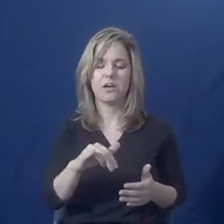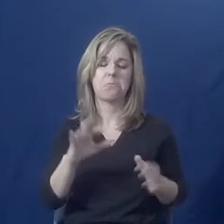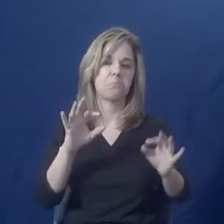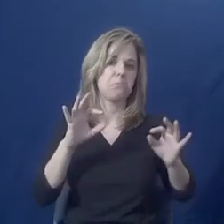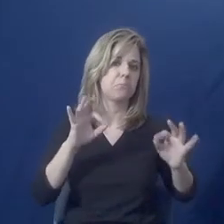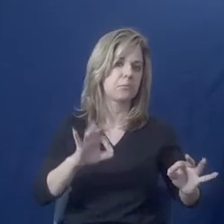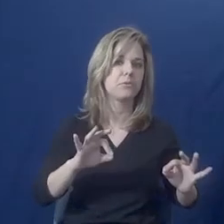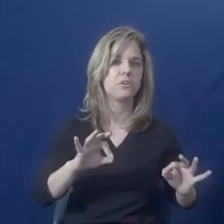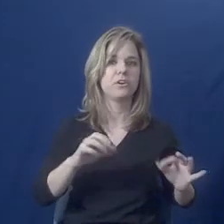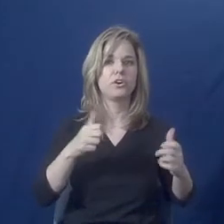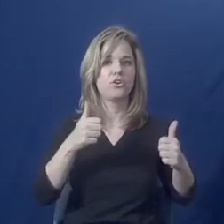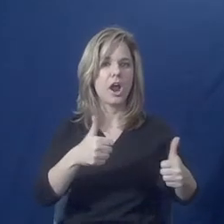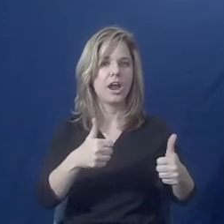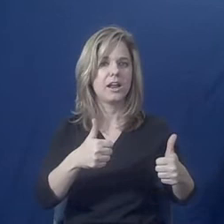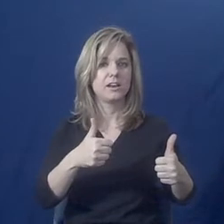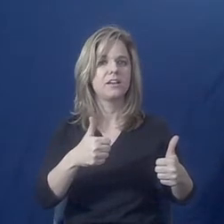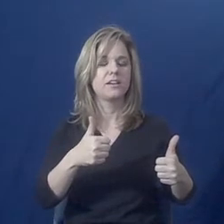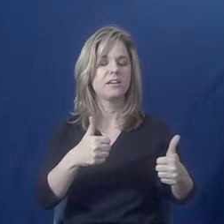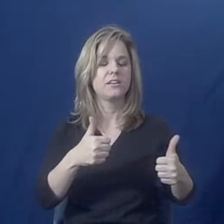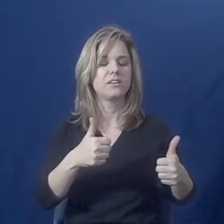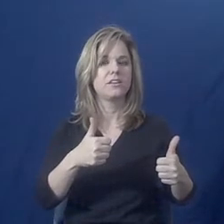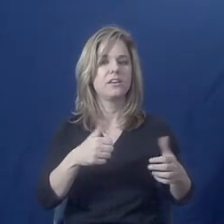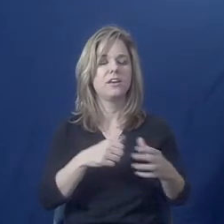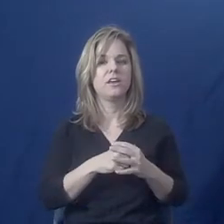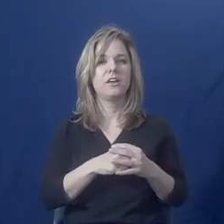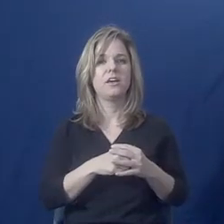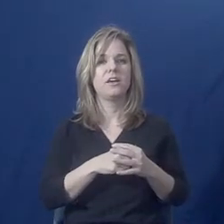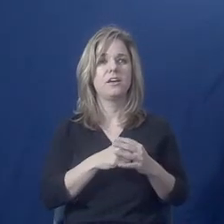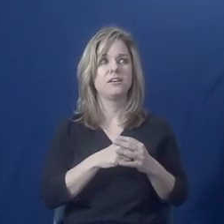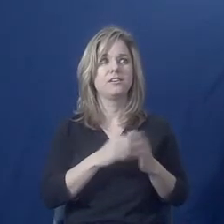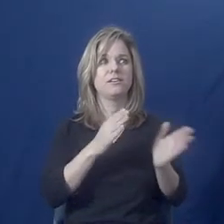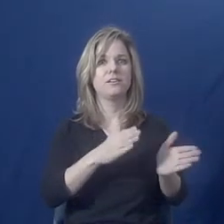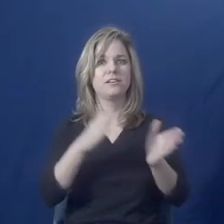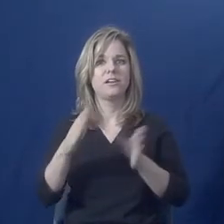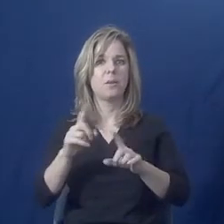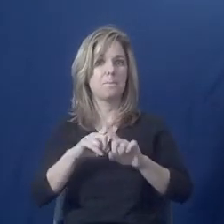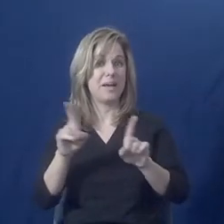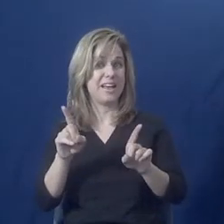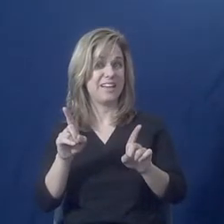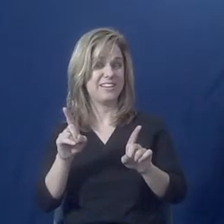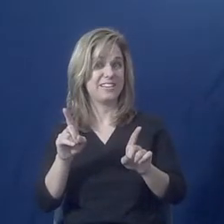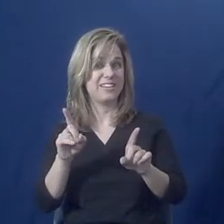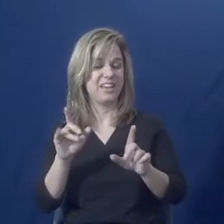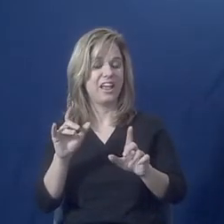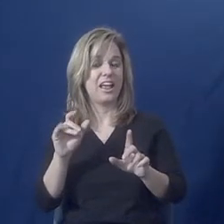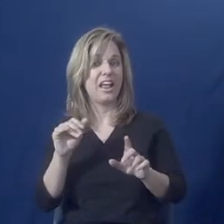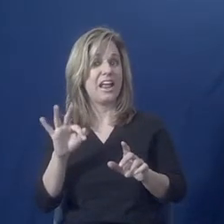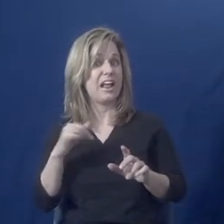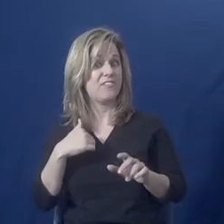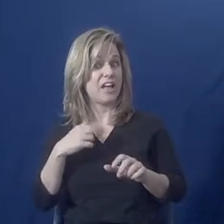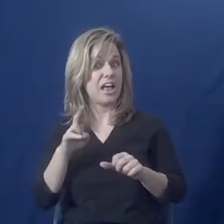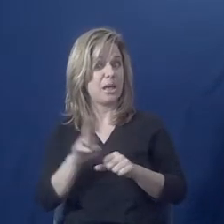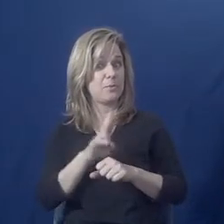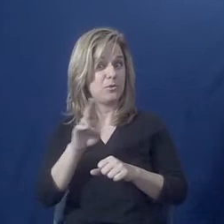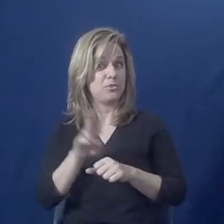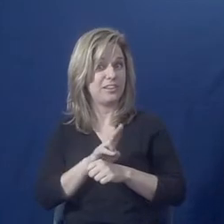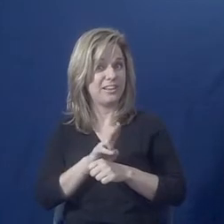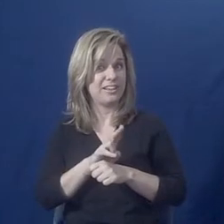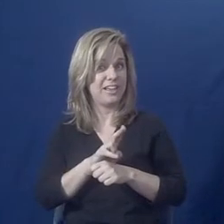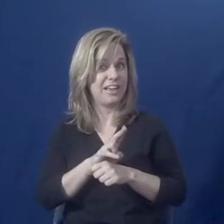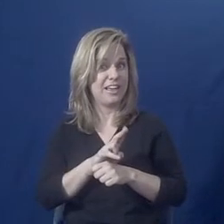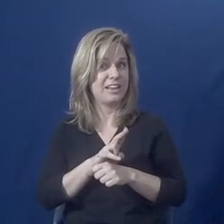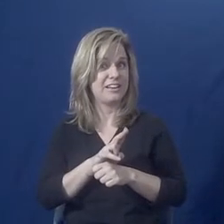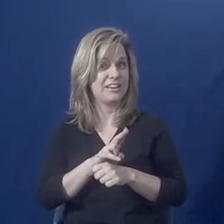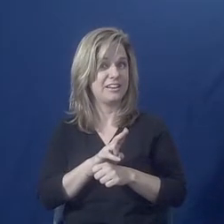to use it. But if I'm using that in the next county over, when I'm leaving the abuser and the